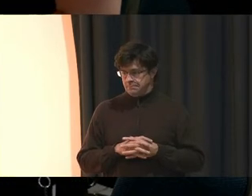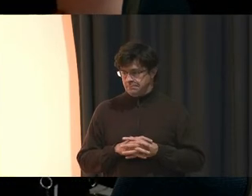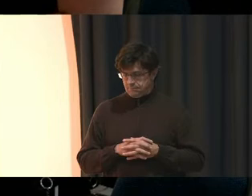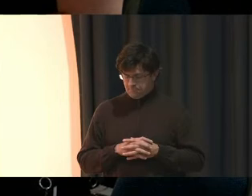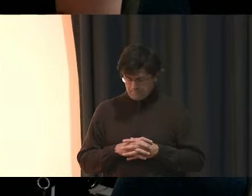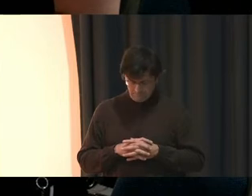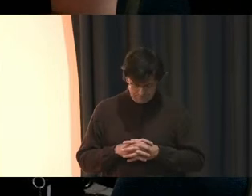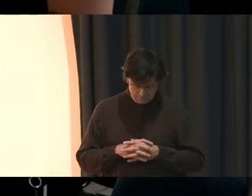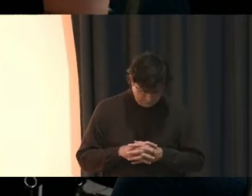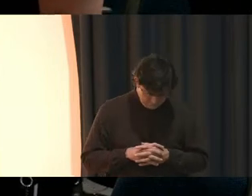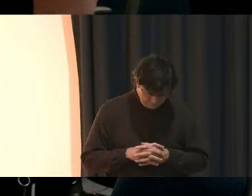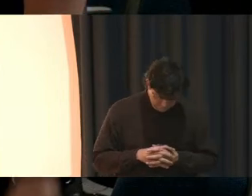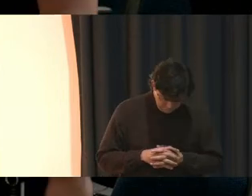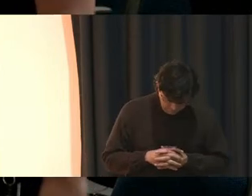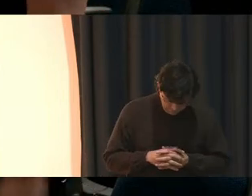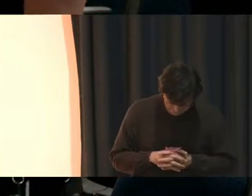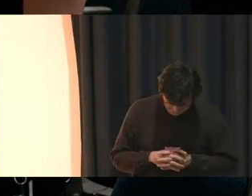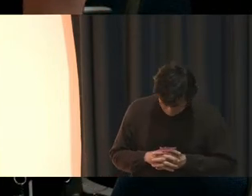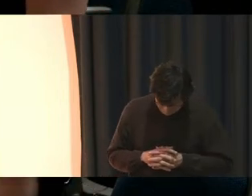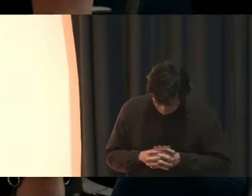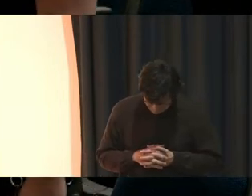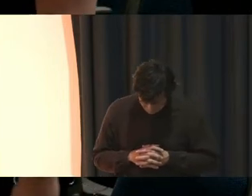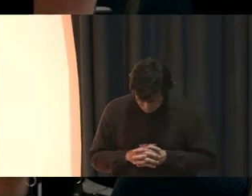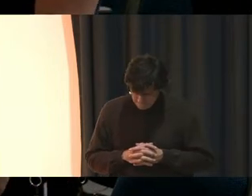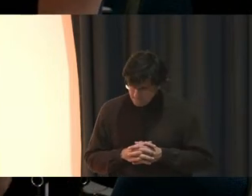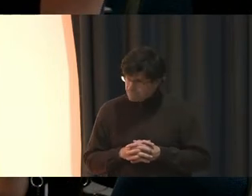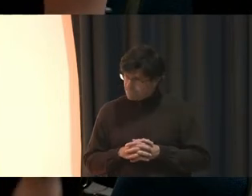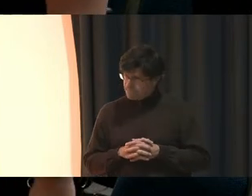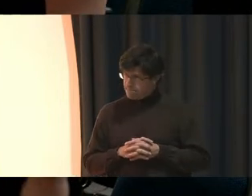de una estudiante aquí en la escuela de High Point.